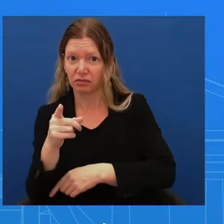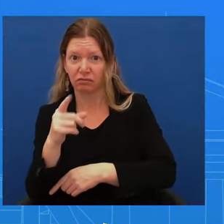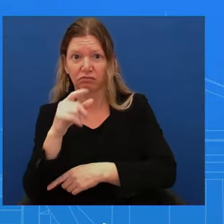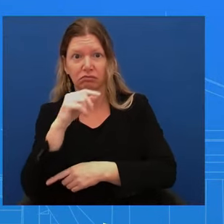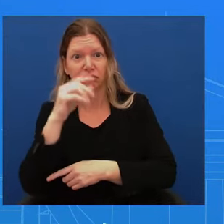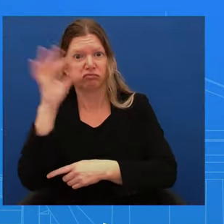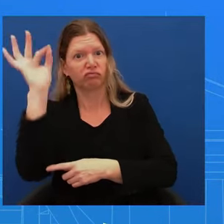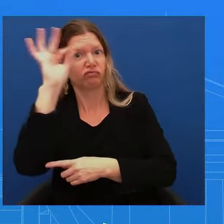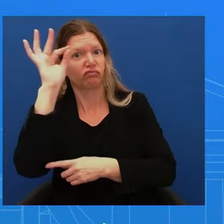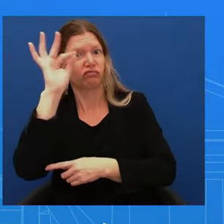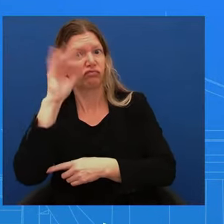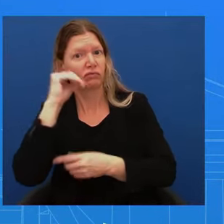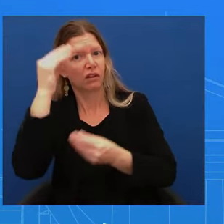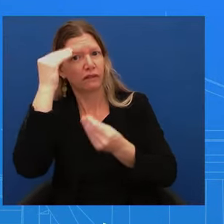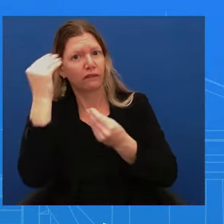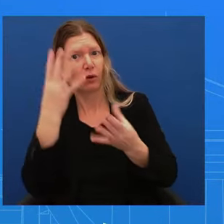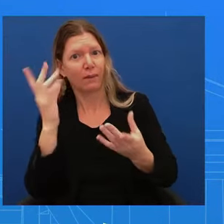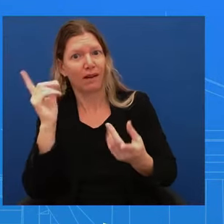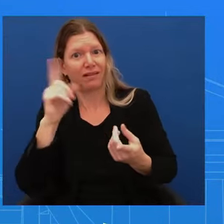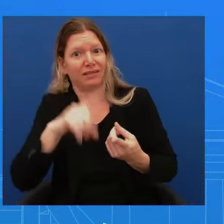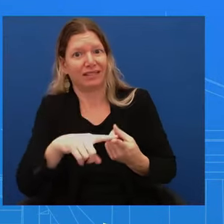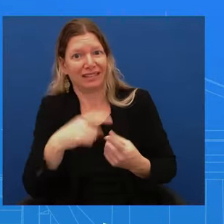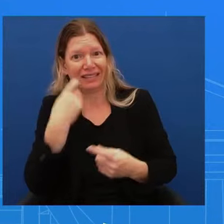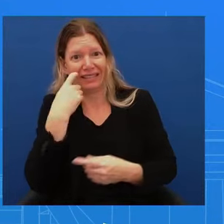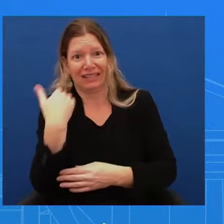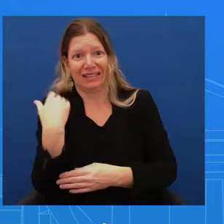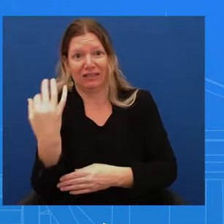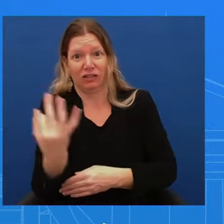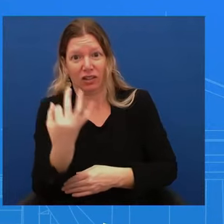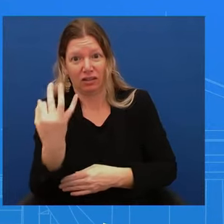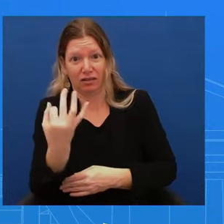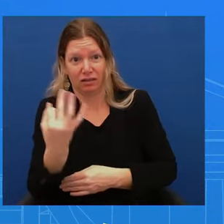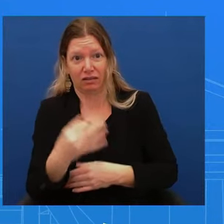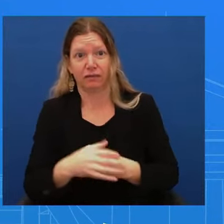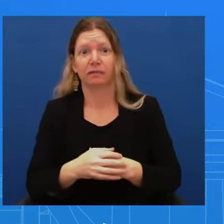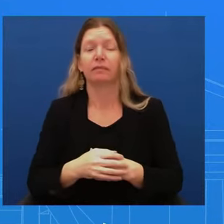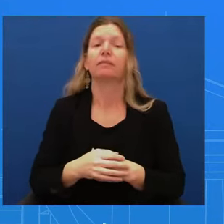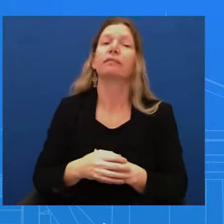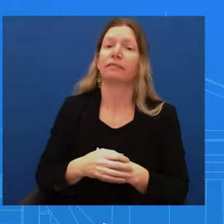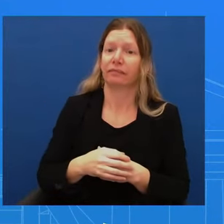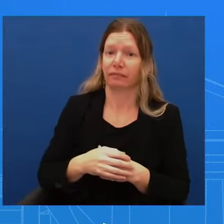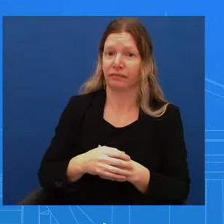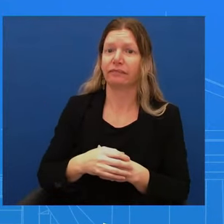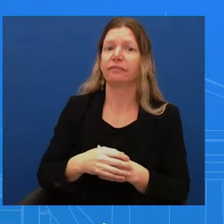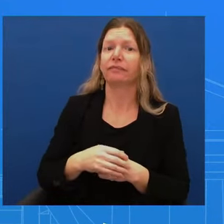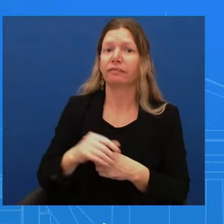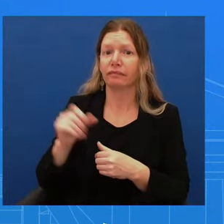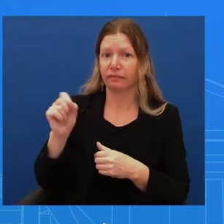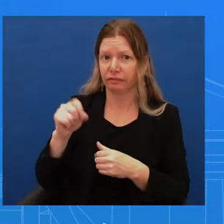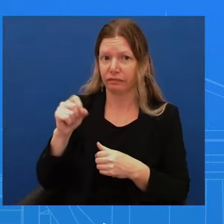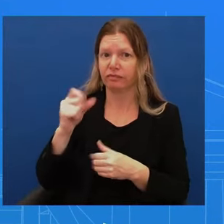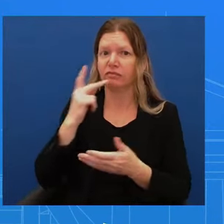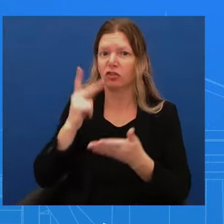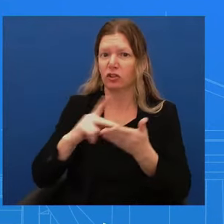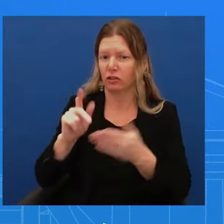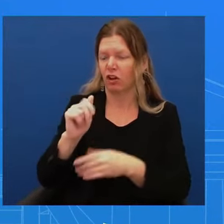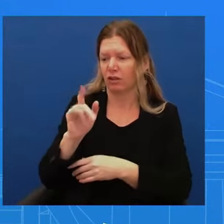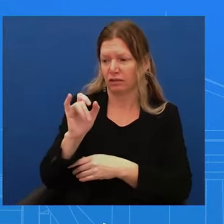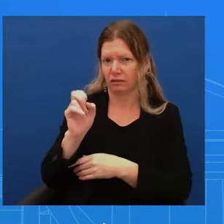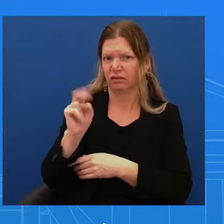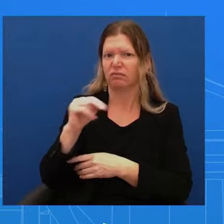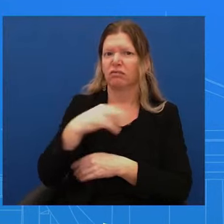last Friday that Secretary Austin was in the hospital. He was not informed until this morning that